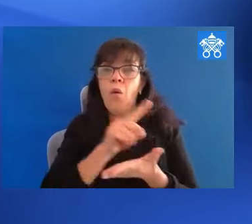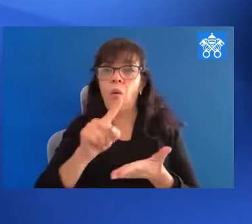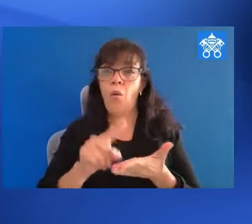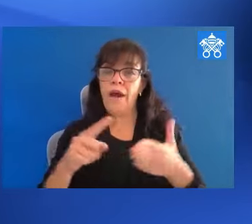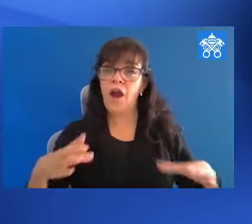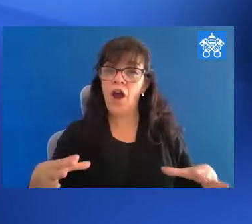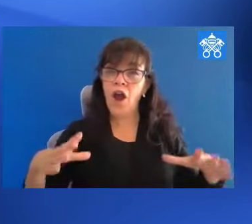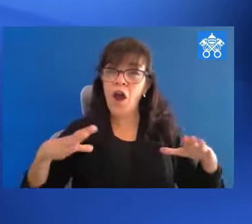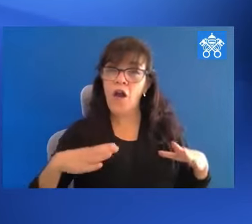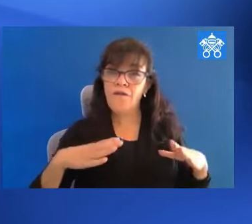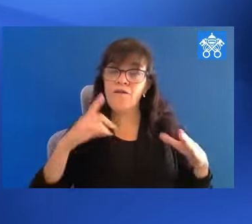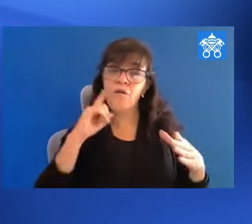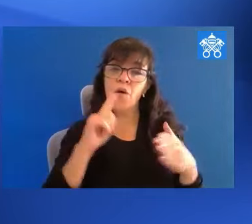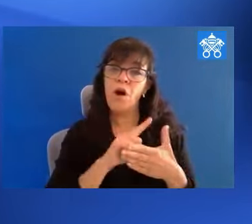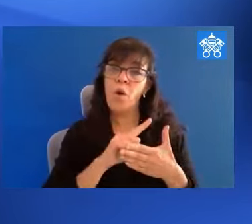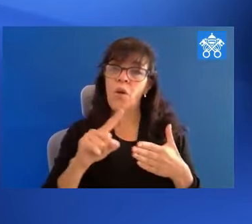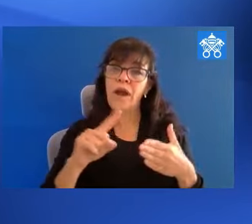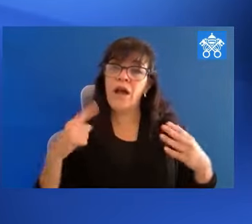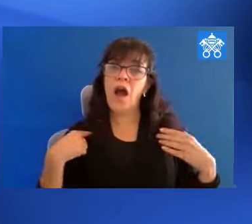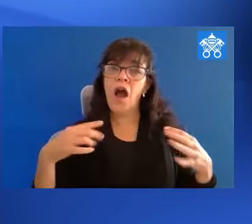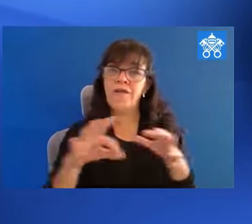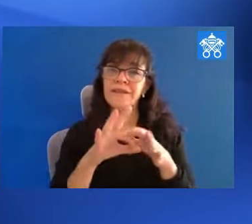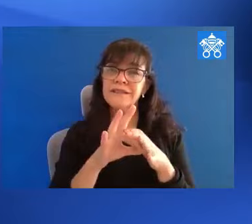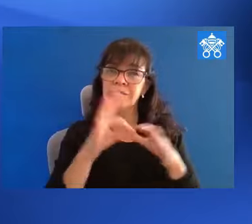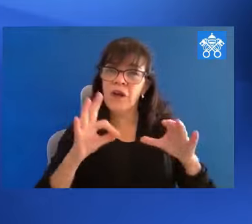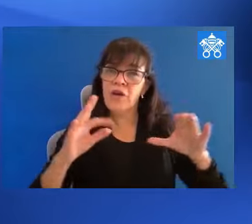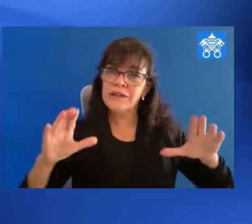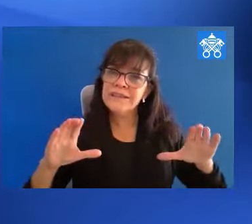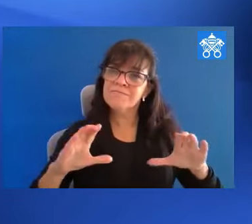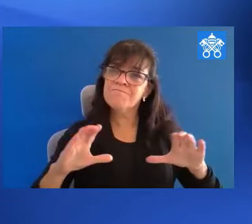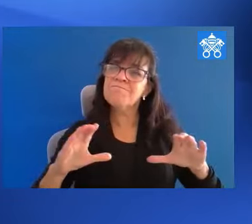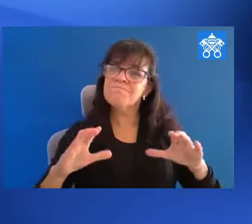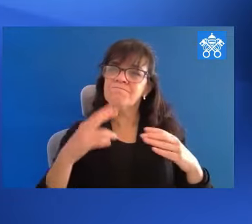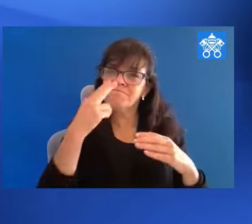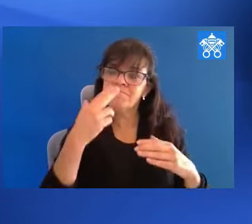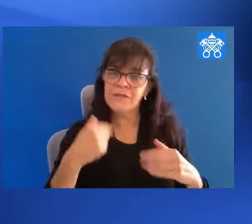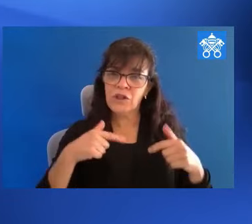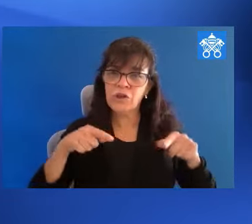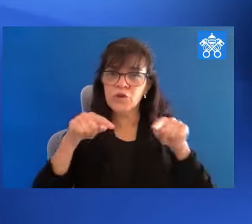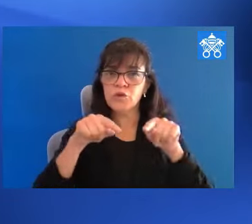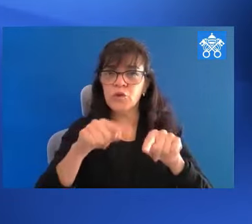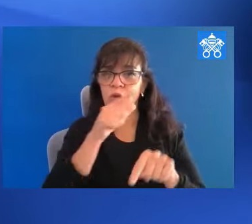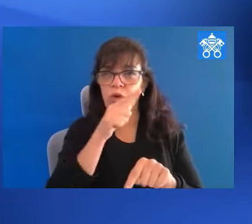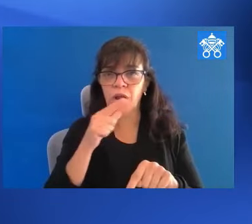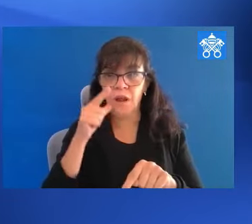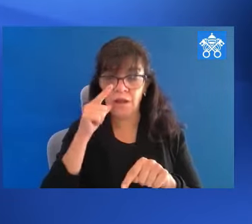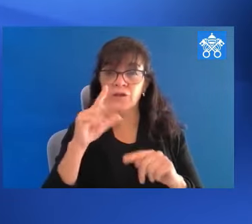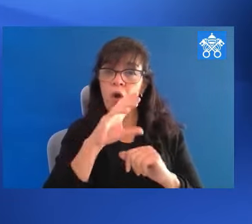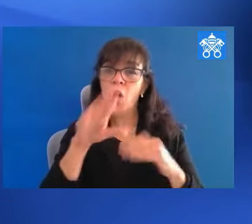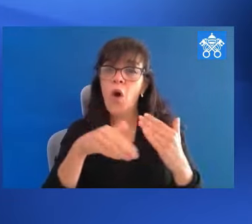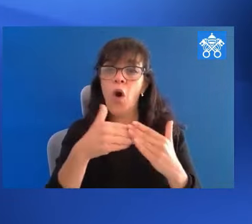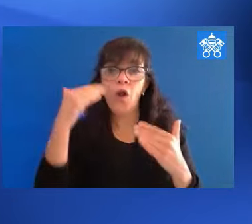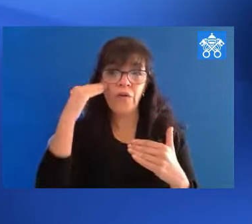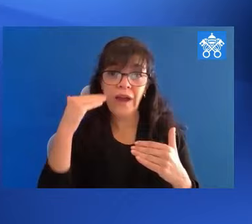for a week of spiritual exercises during this Lent. So Pope Francis invited all of the